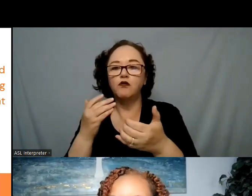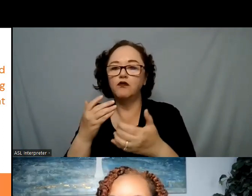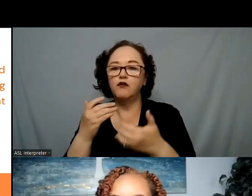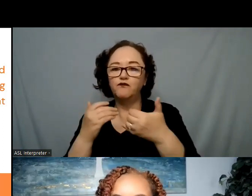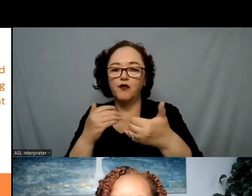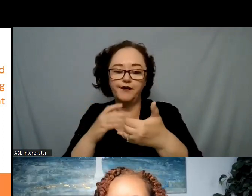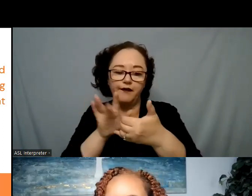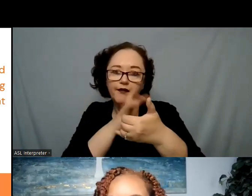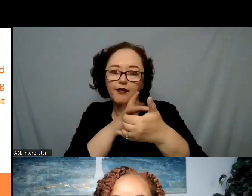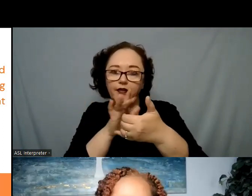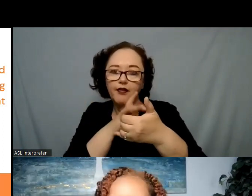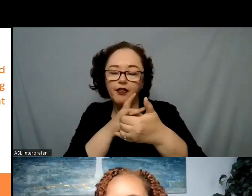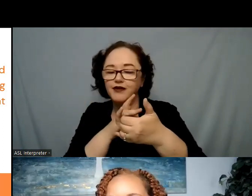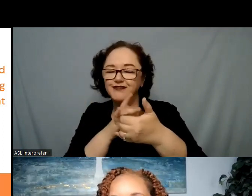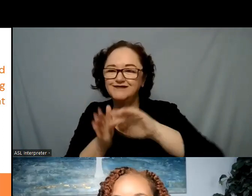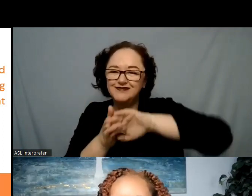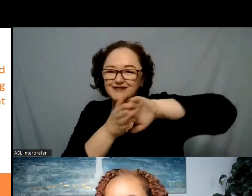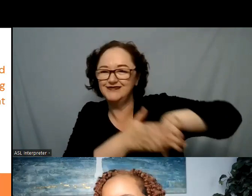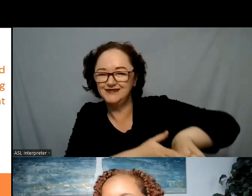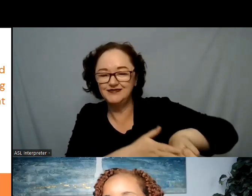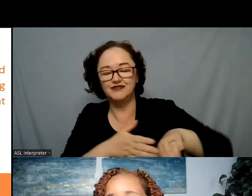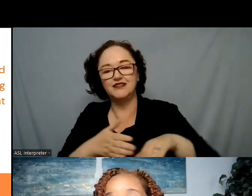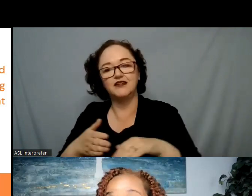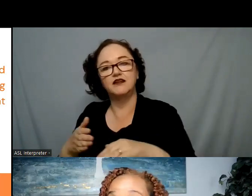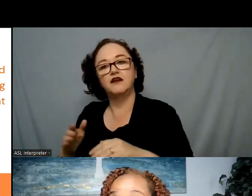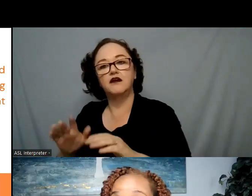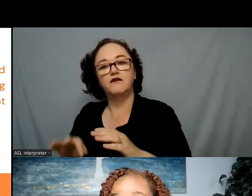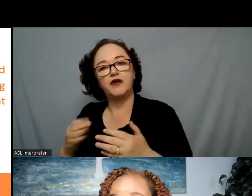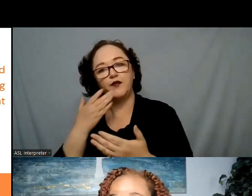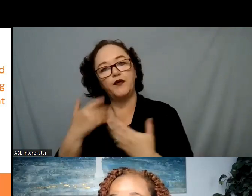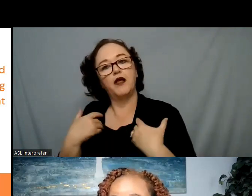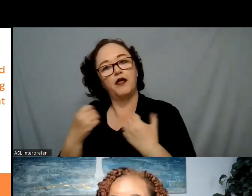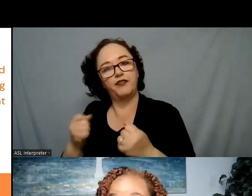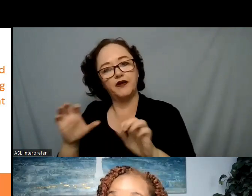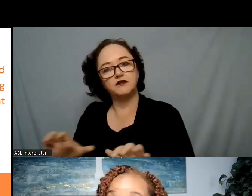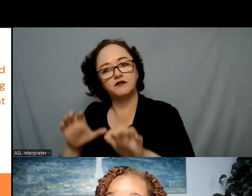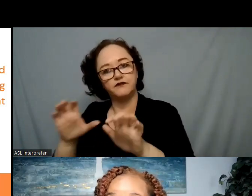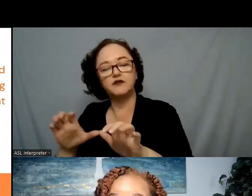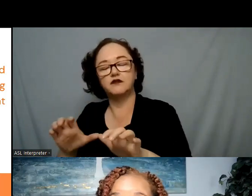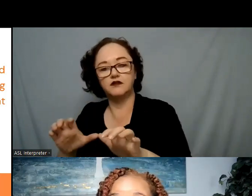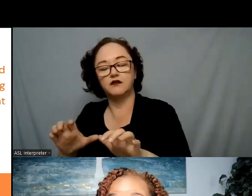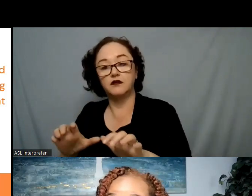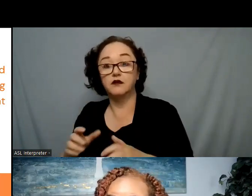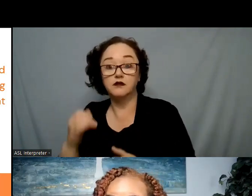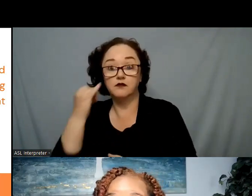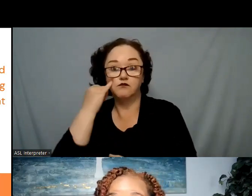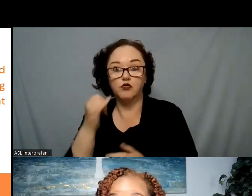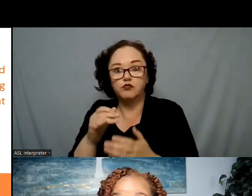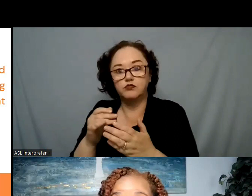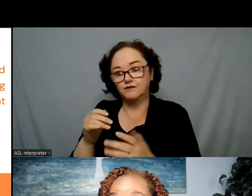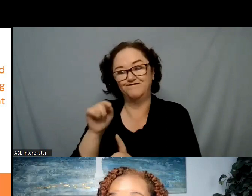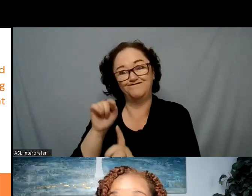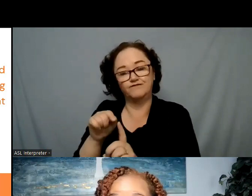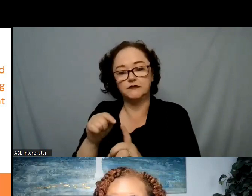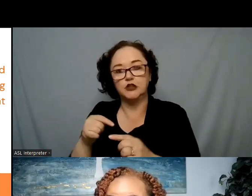finding healthy activities and mentoring and then if my client is struggling academically there might be an